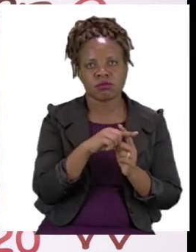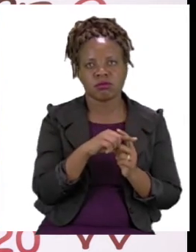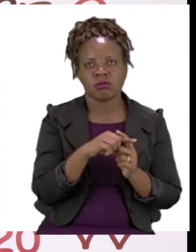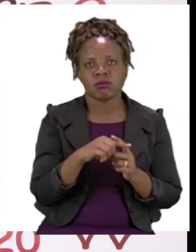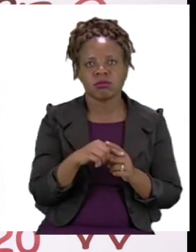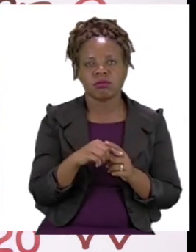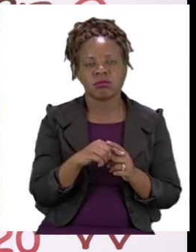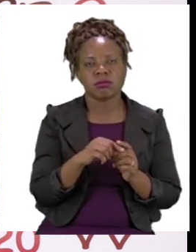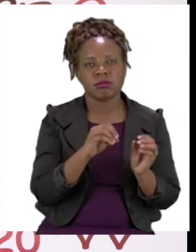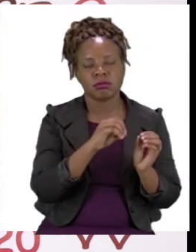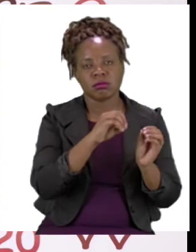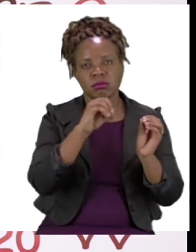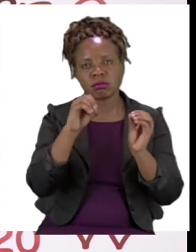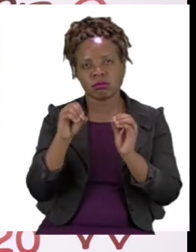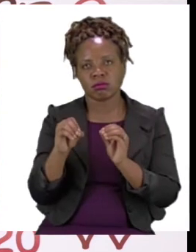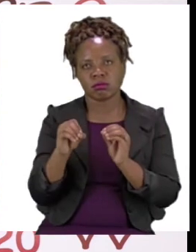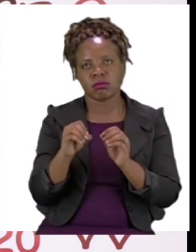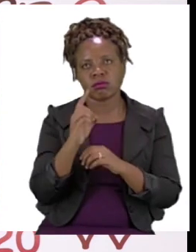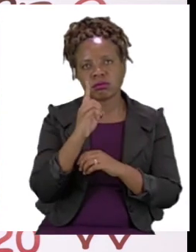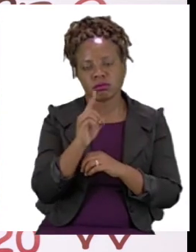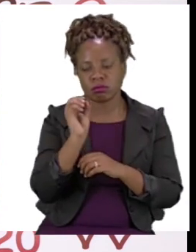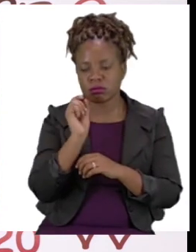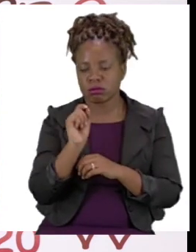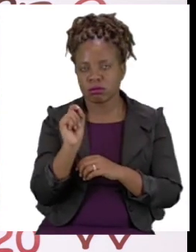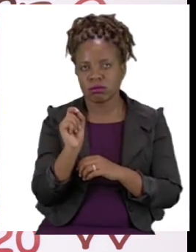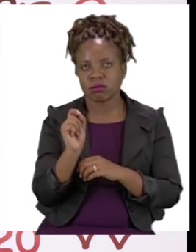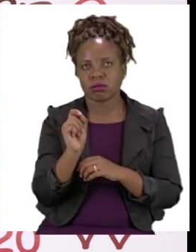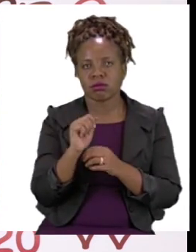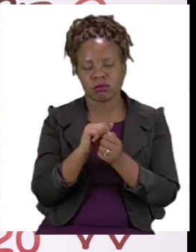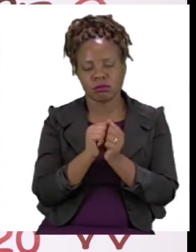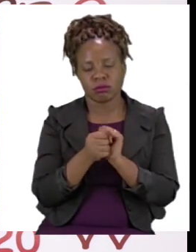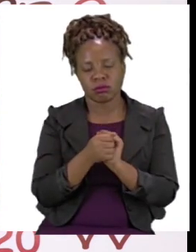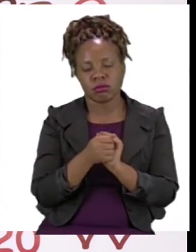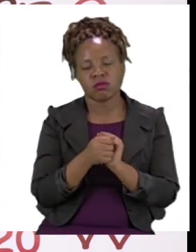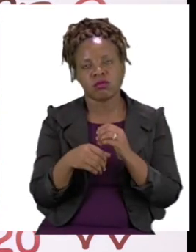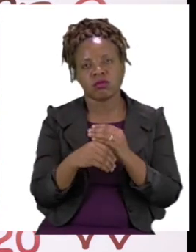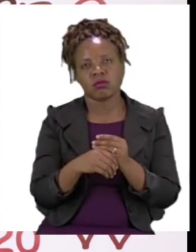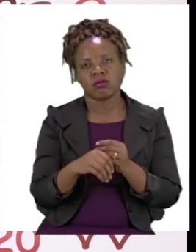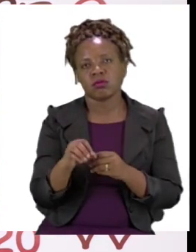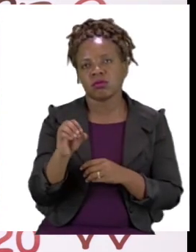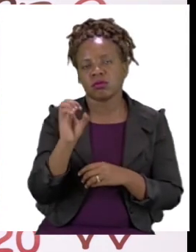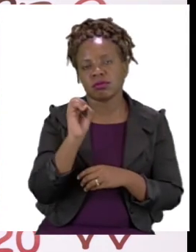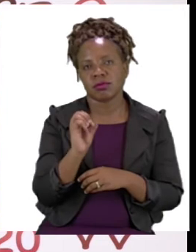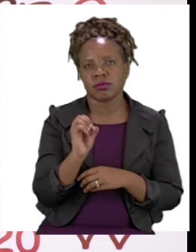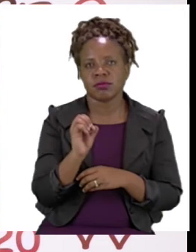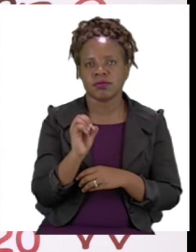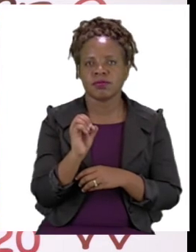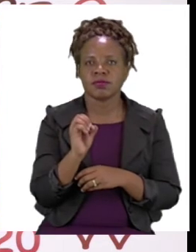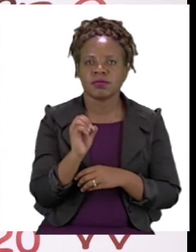Then we say our 1 here and we change it into a decade number which is 10